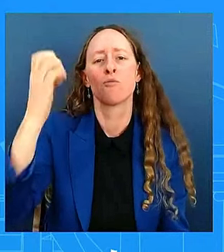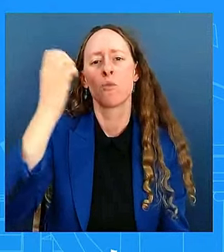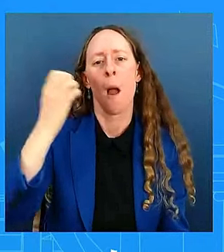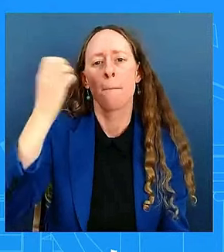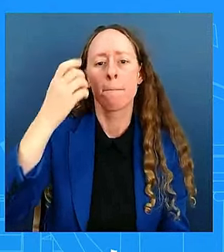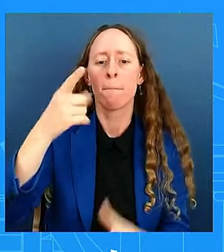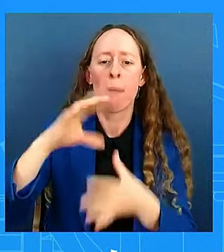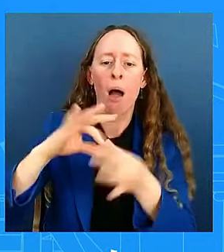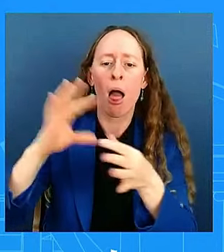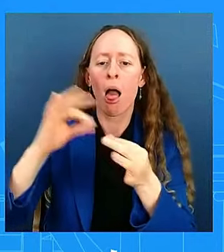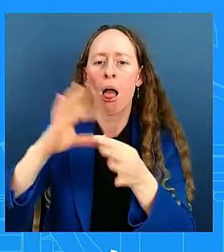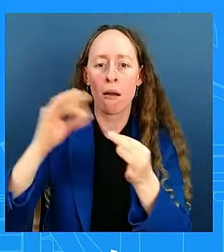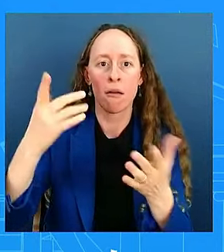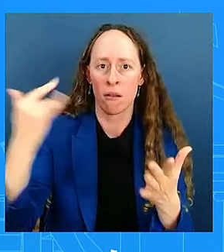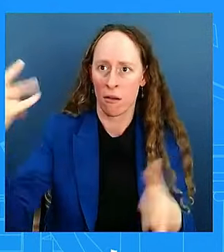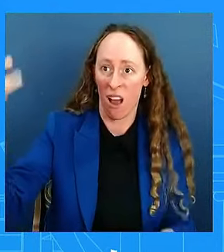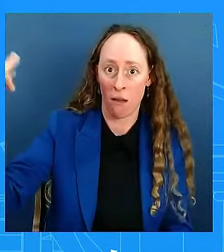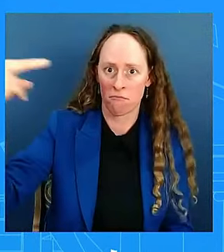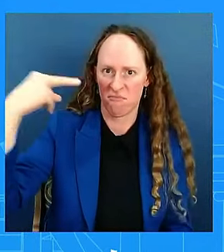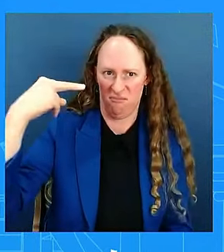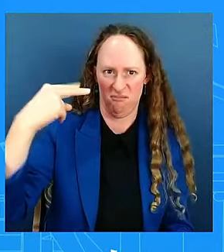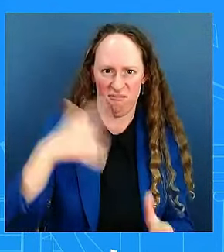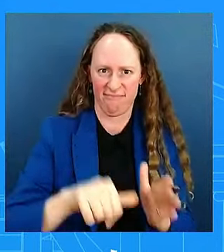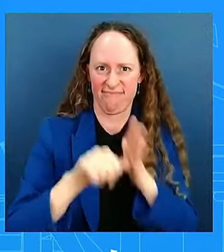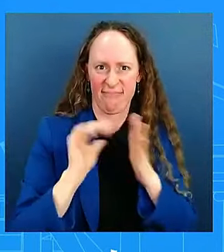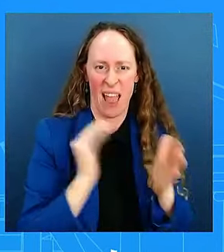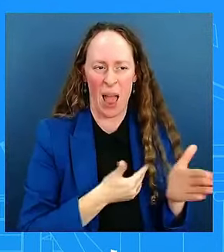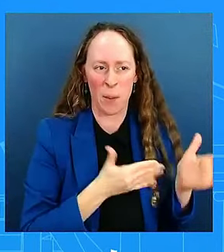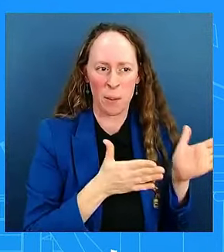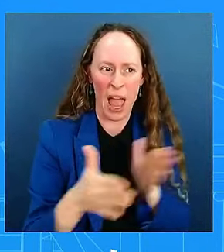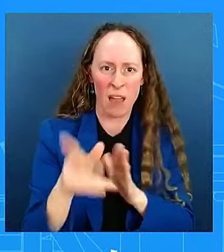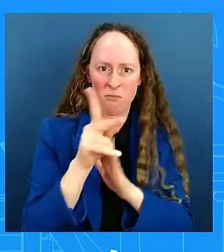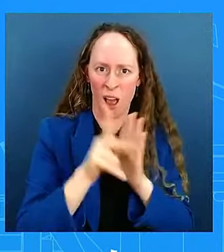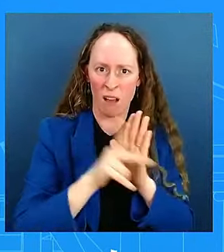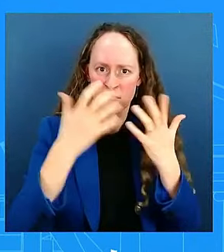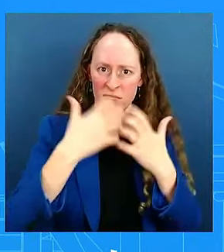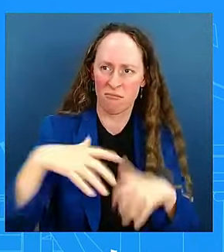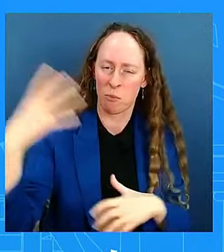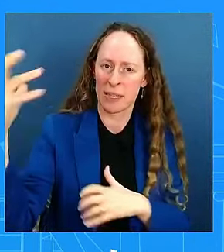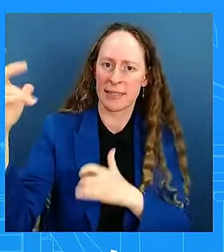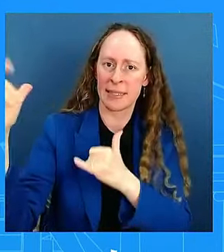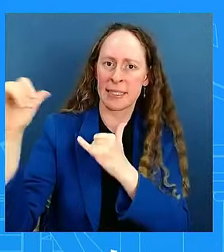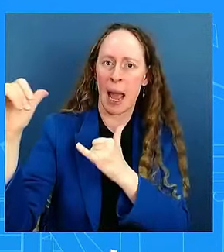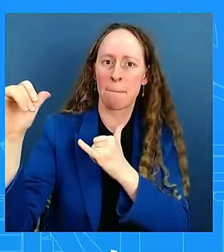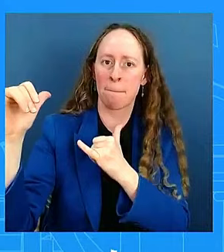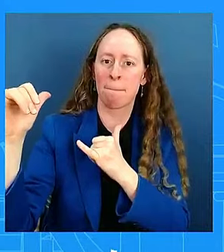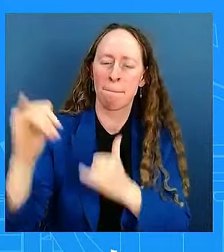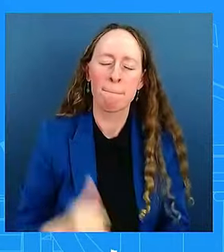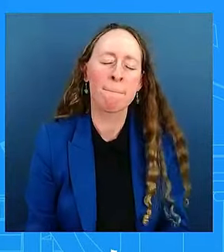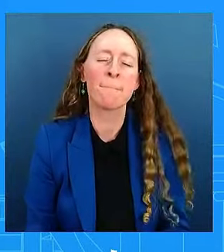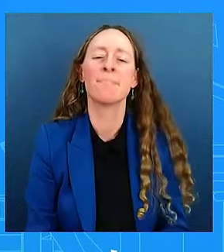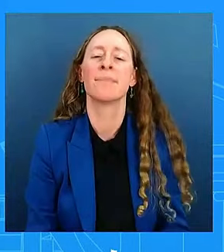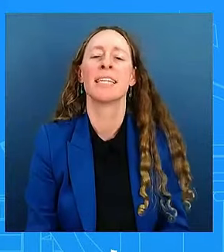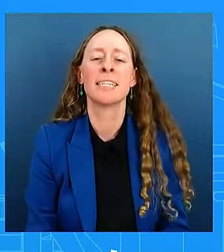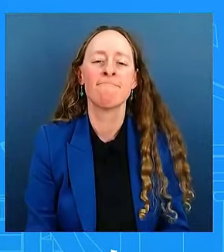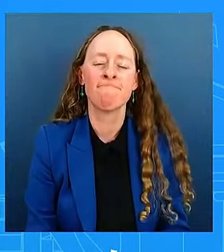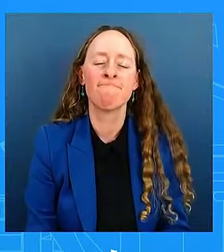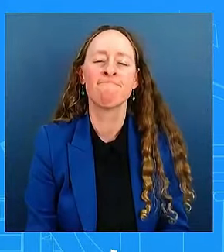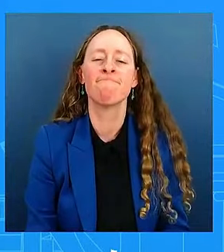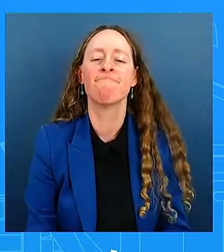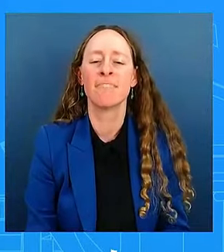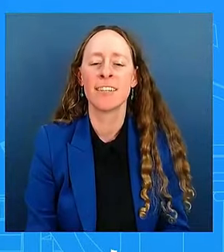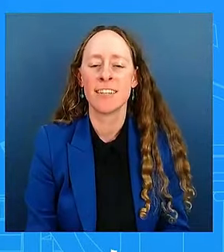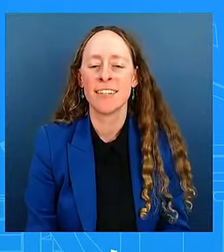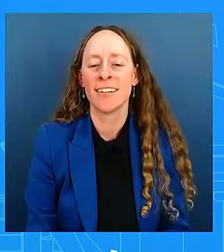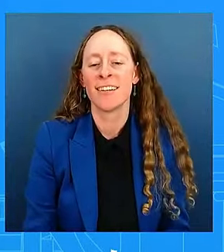the world looks at us and what we're doing. So I — well, I don't want to get going. And then secondly,